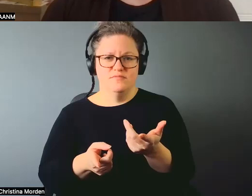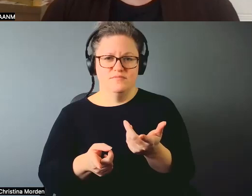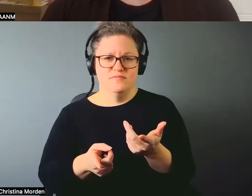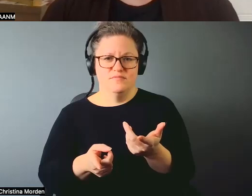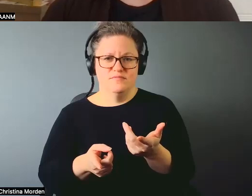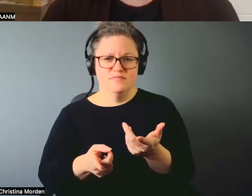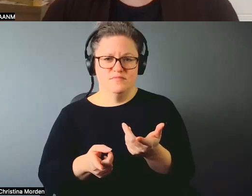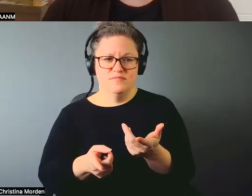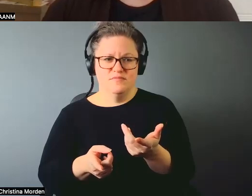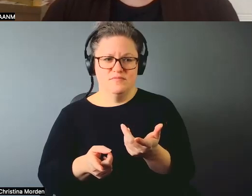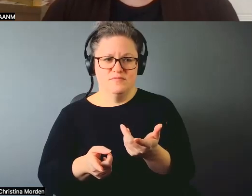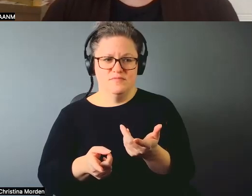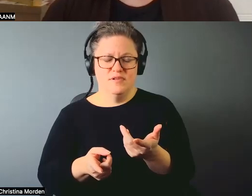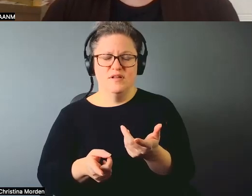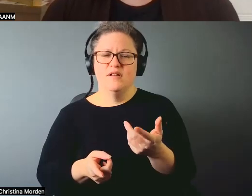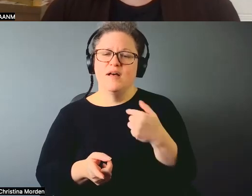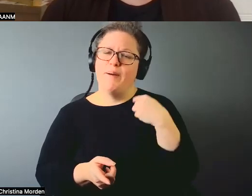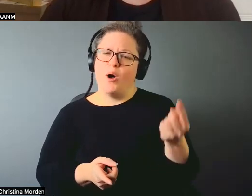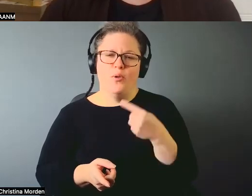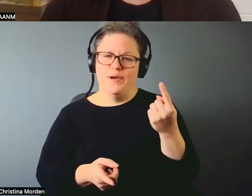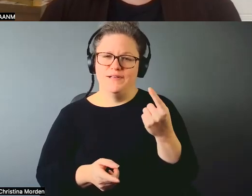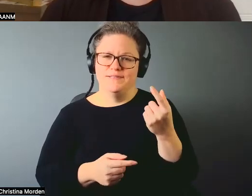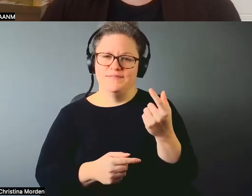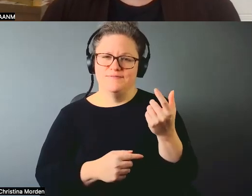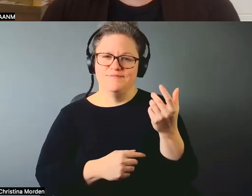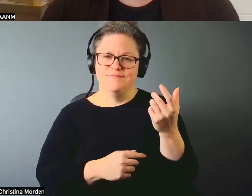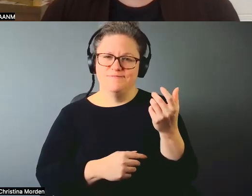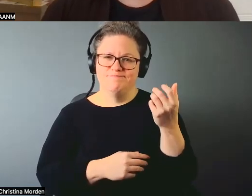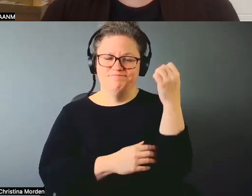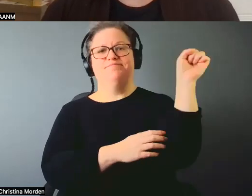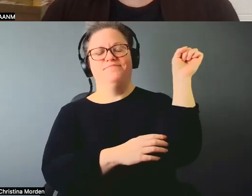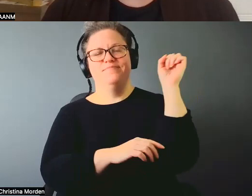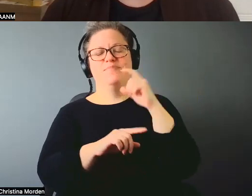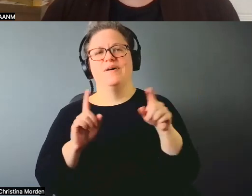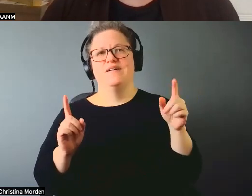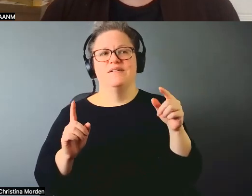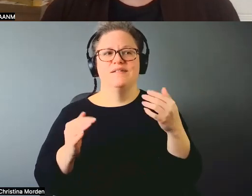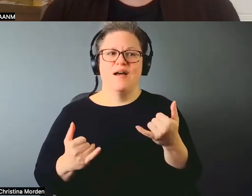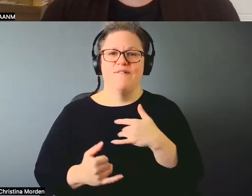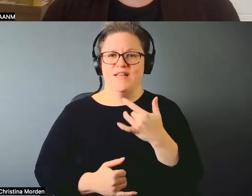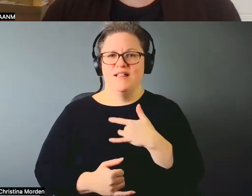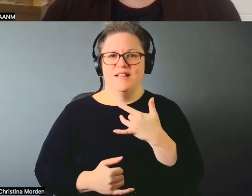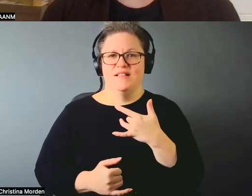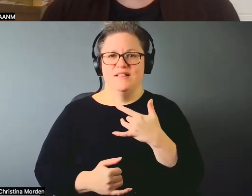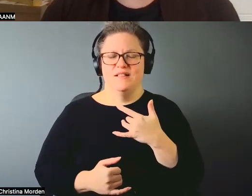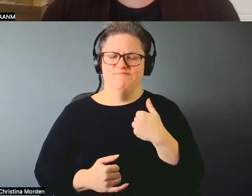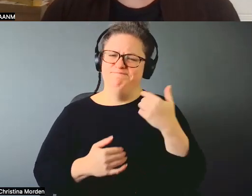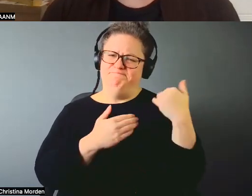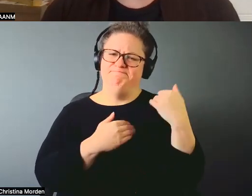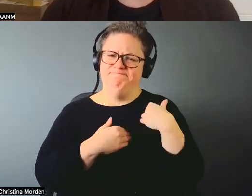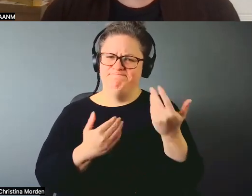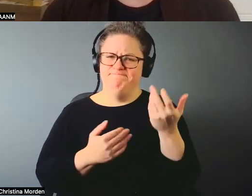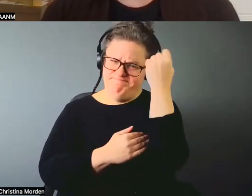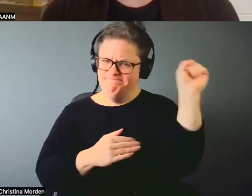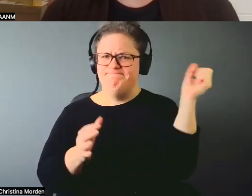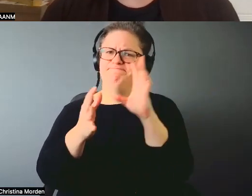Not that I haven't always been radical, but now I feel like it's just part of my responsibility, you